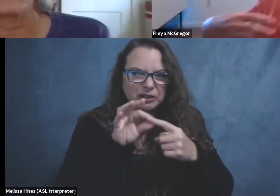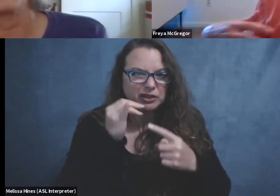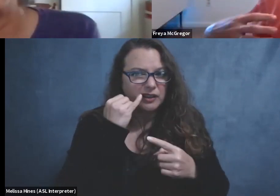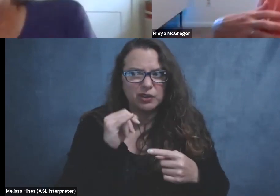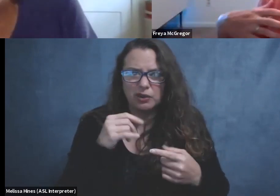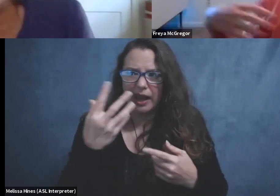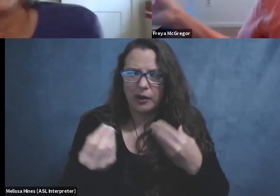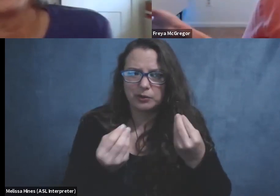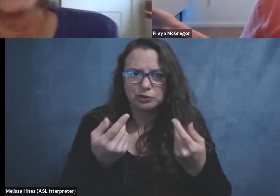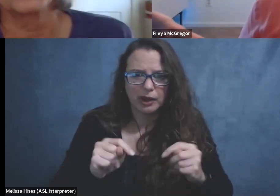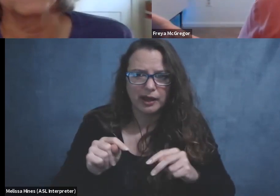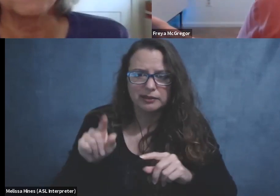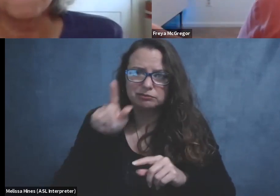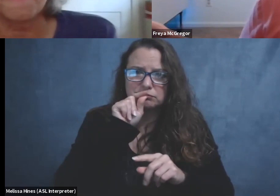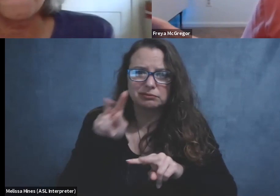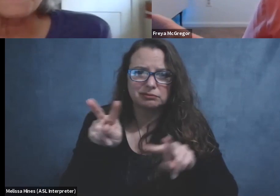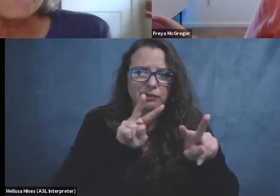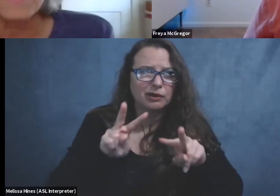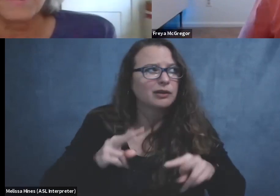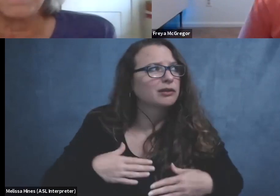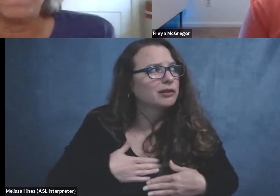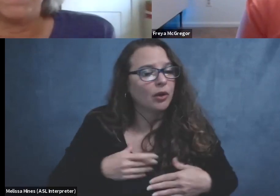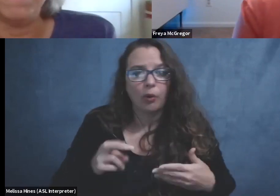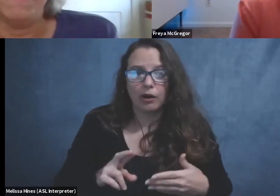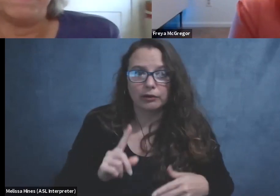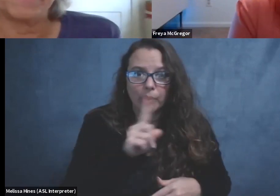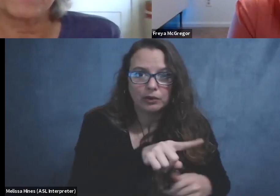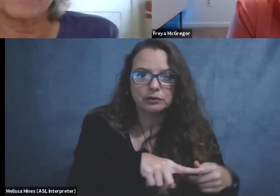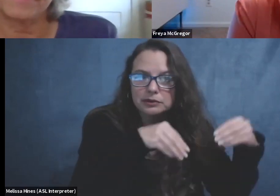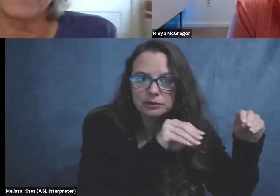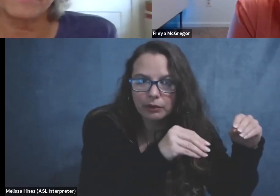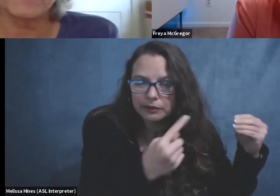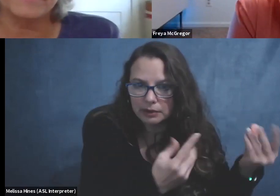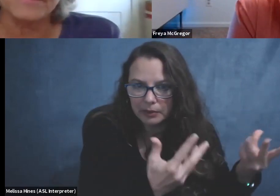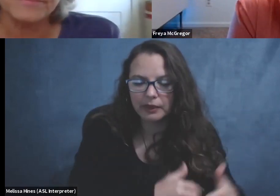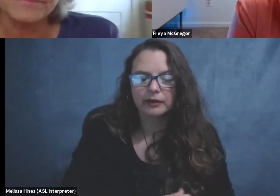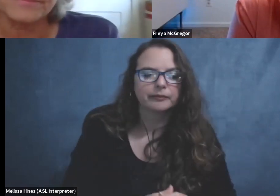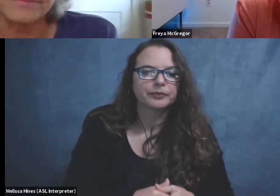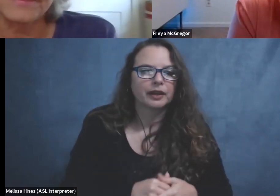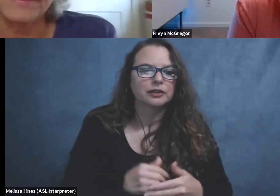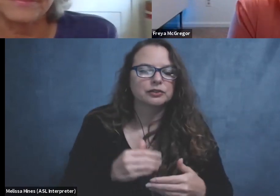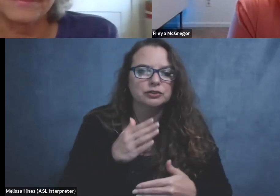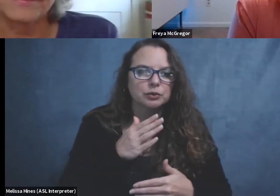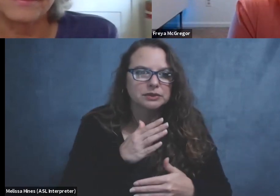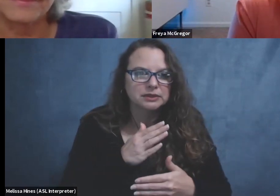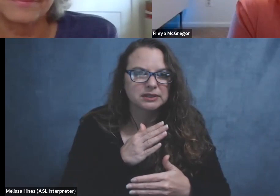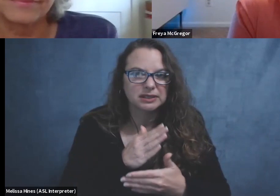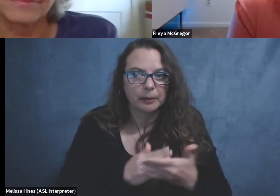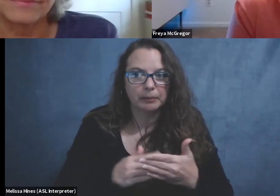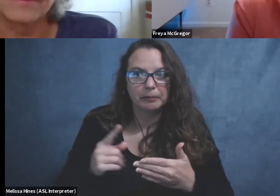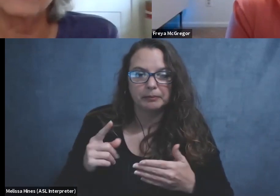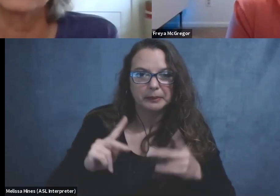or, you know, on a quick run to the supermarket or something. Um, and so these questions, um, can feel really